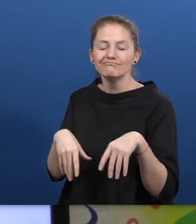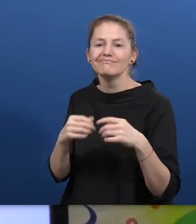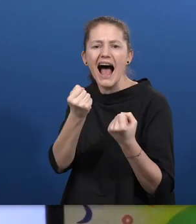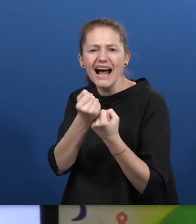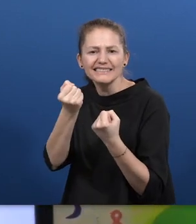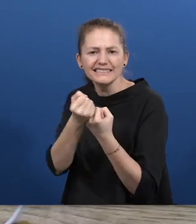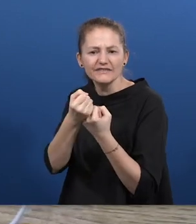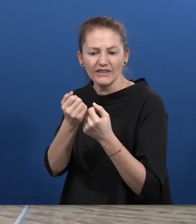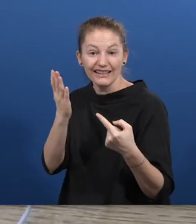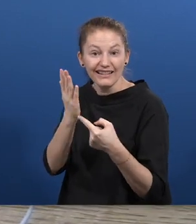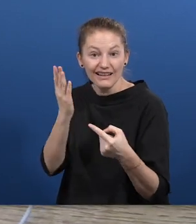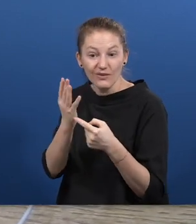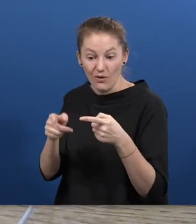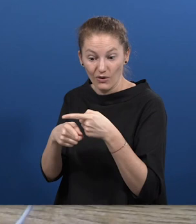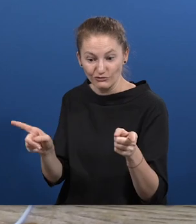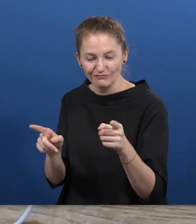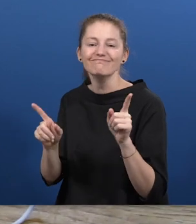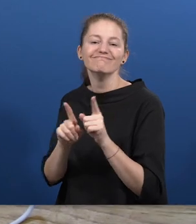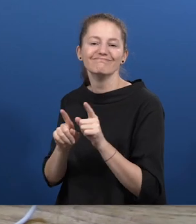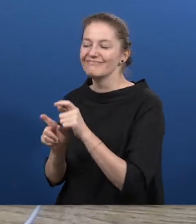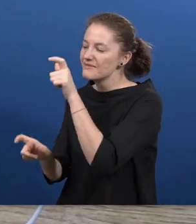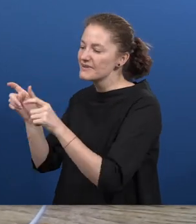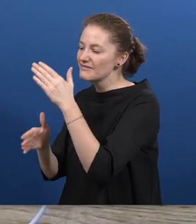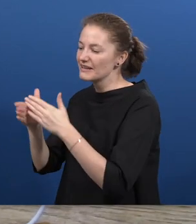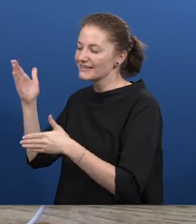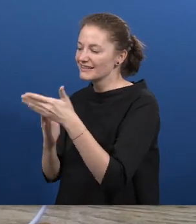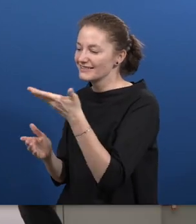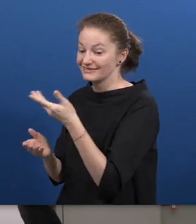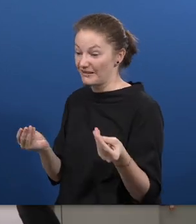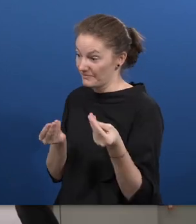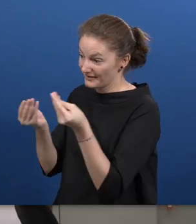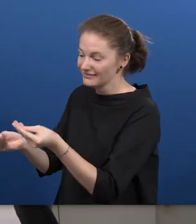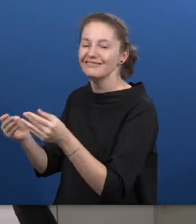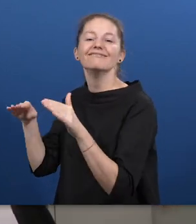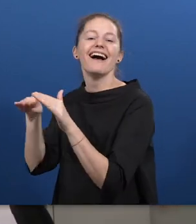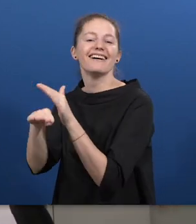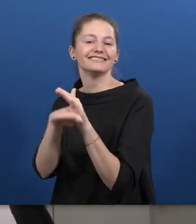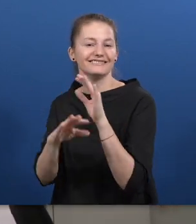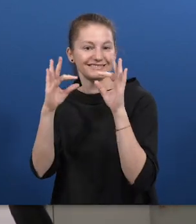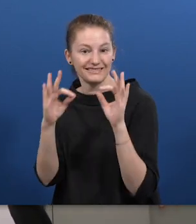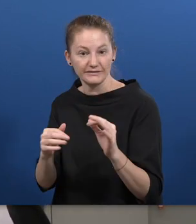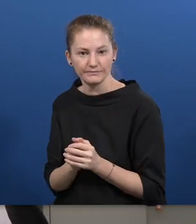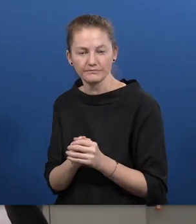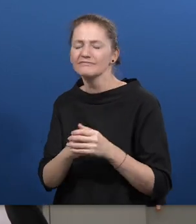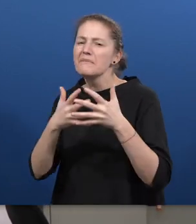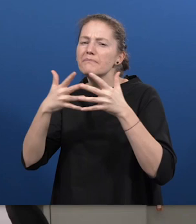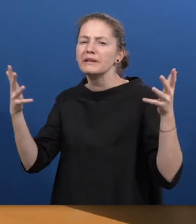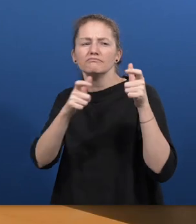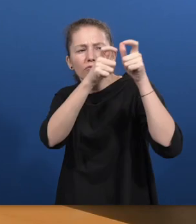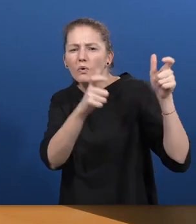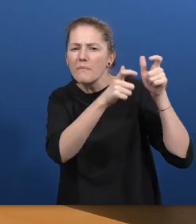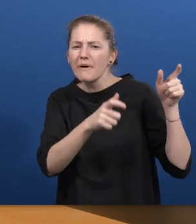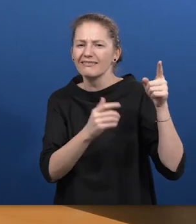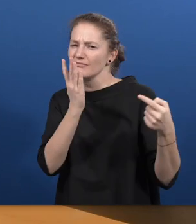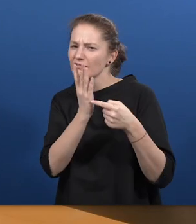assistive technologies remove barriers for persons with disabilities. Big technology providers are increasingly making sure that